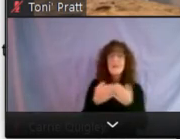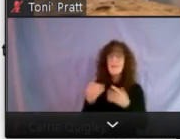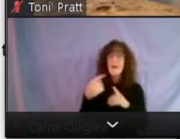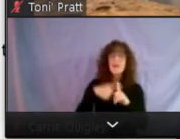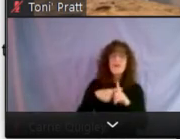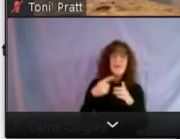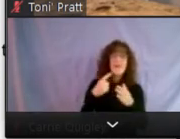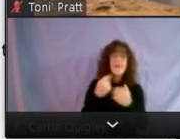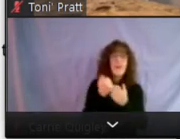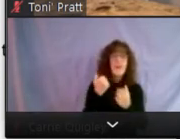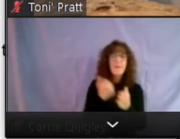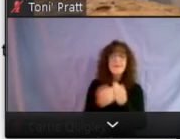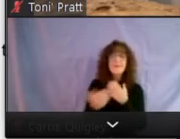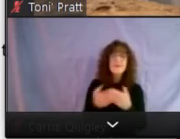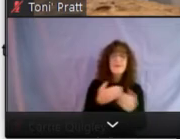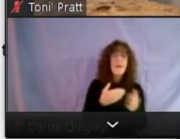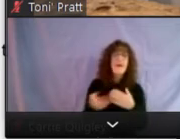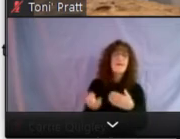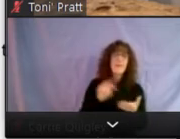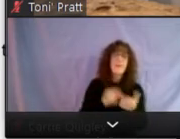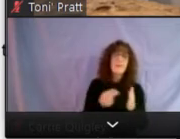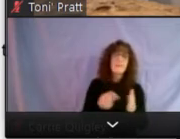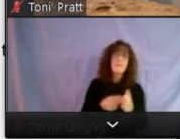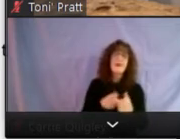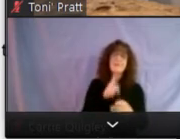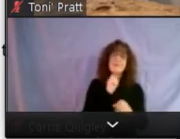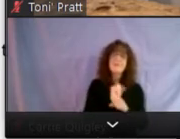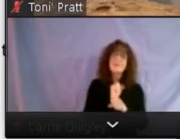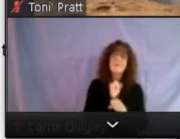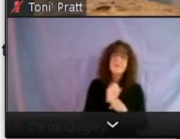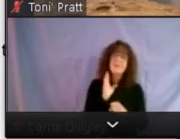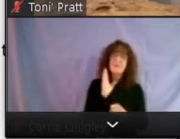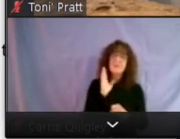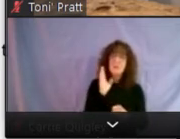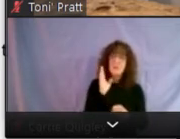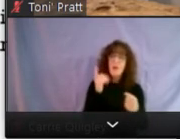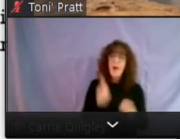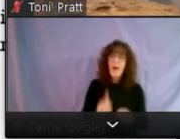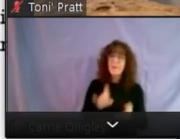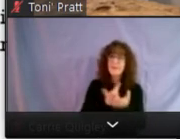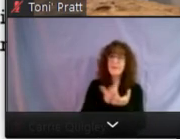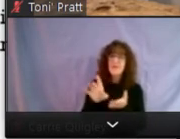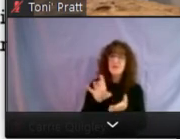they would be facing eviction possibly. Um, next slide, please.